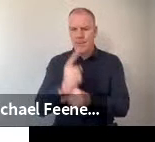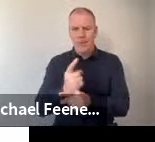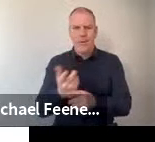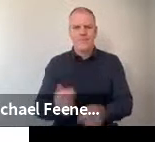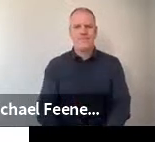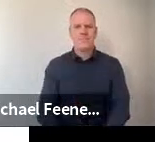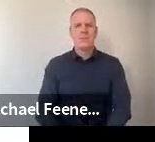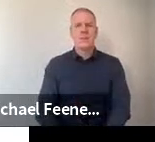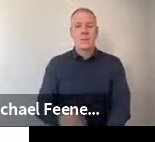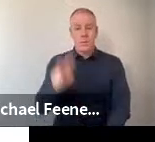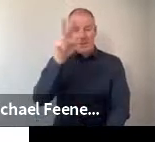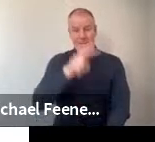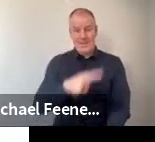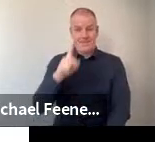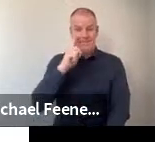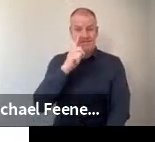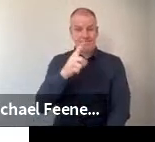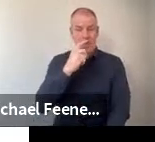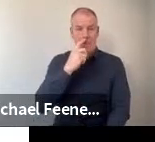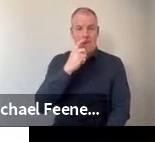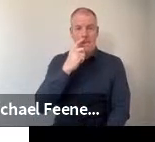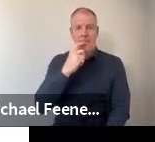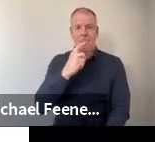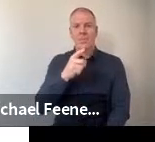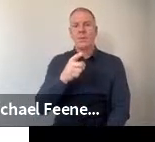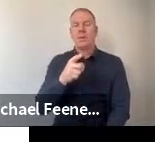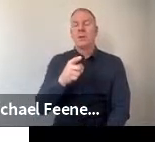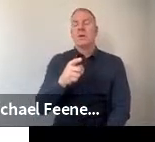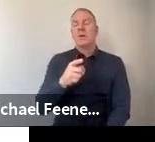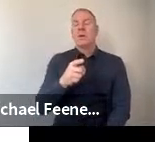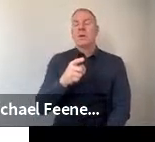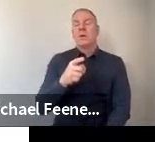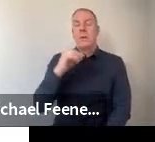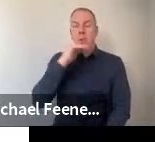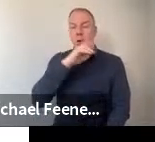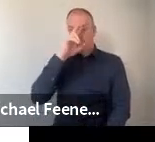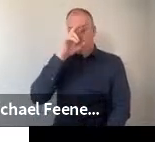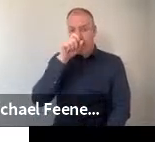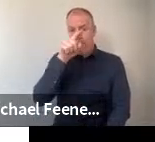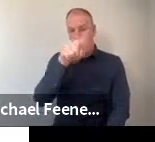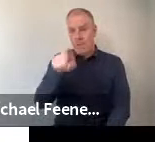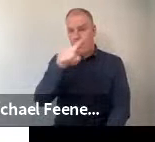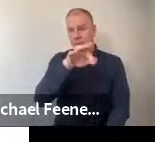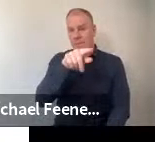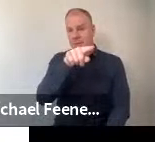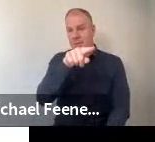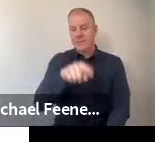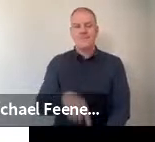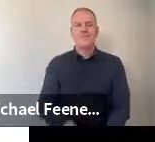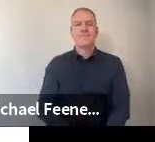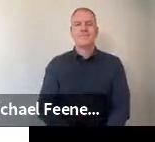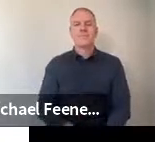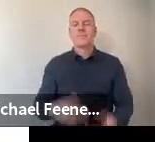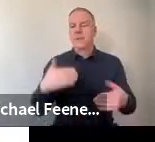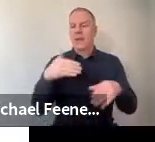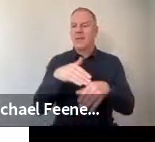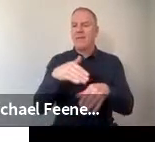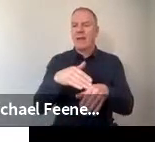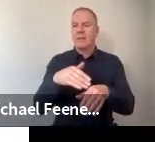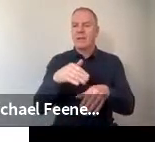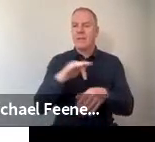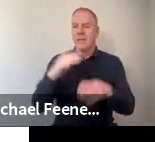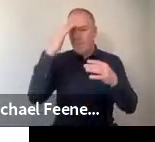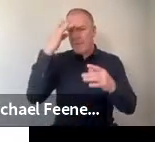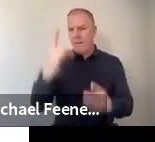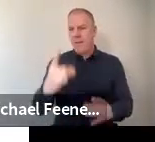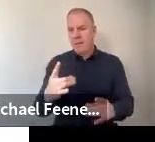the overview. I think one of the key points here is about the potential toll on mental health